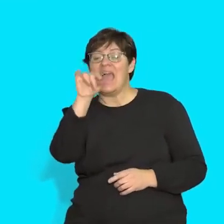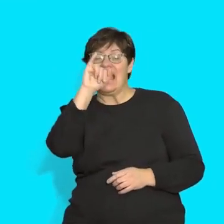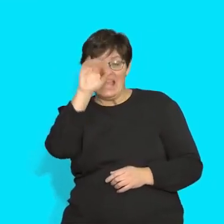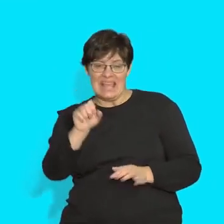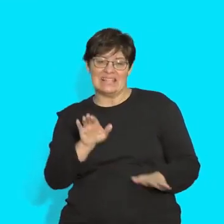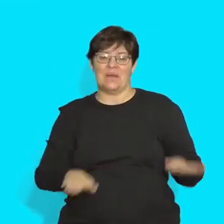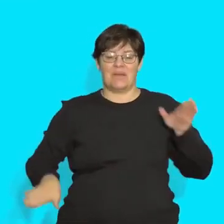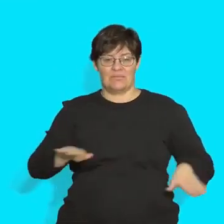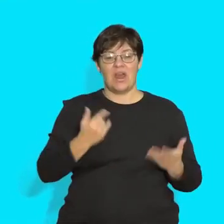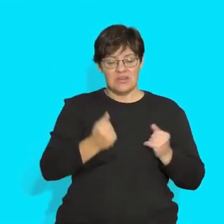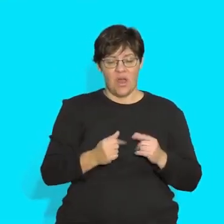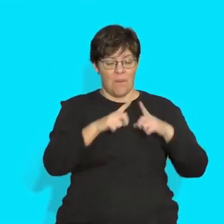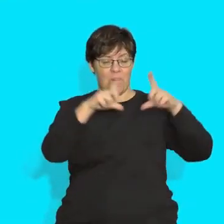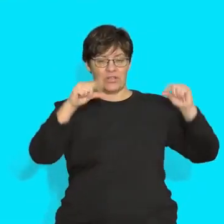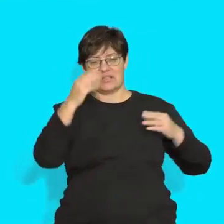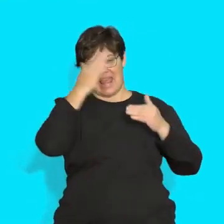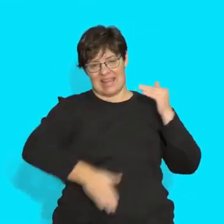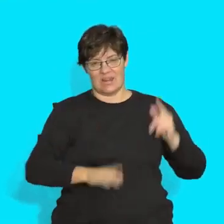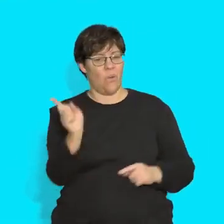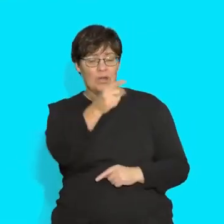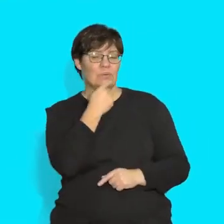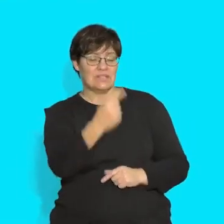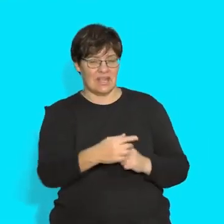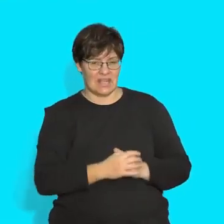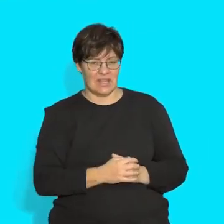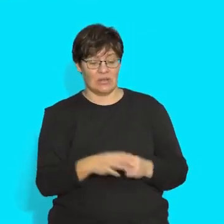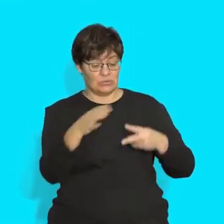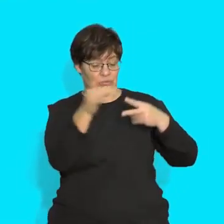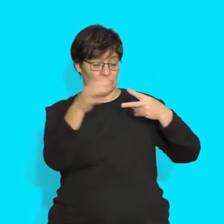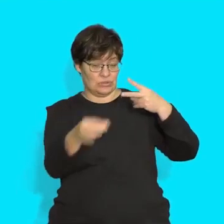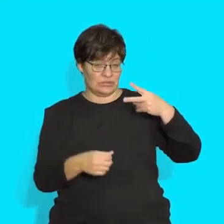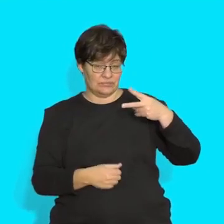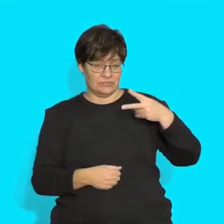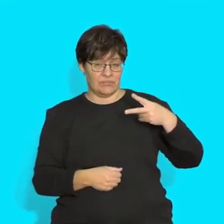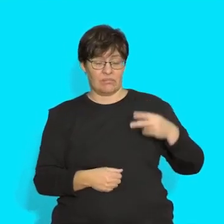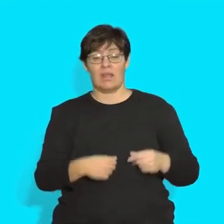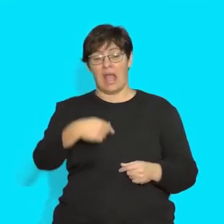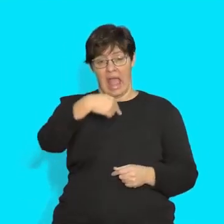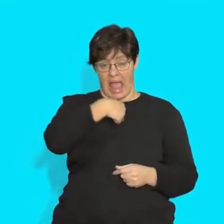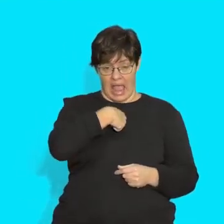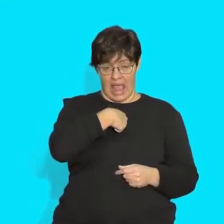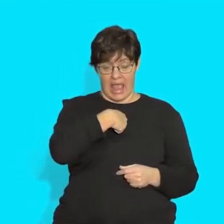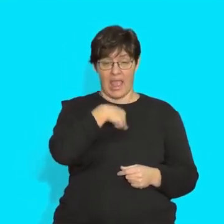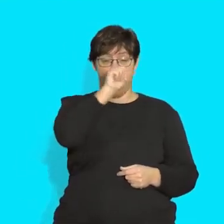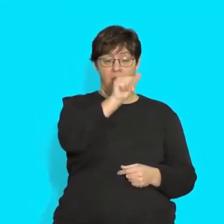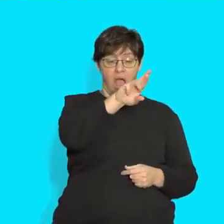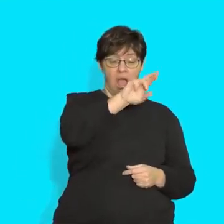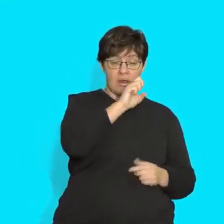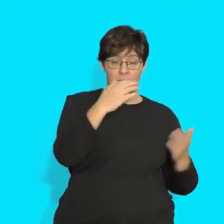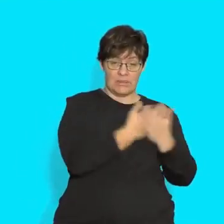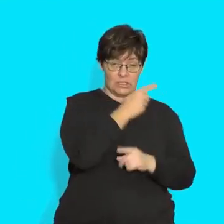postcard. What would you say? Choose, I are missing you, love Ben,